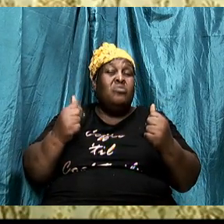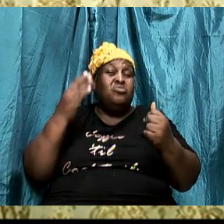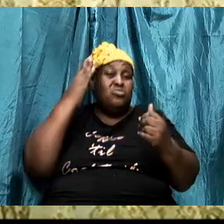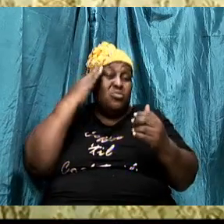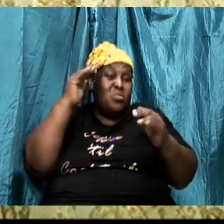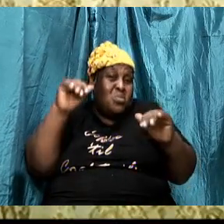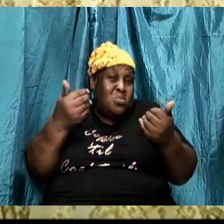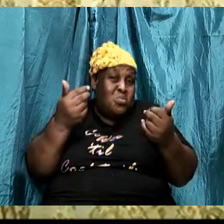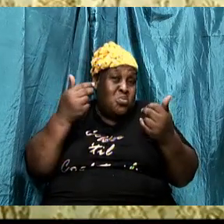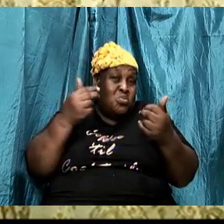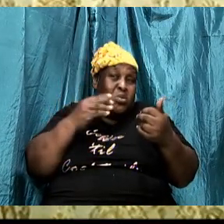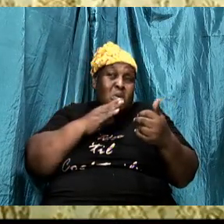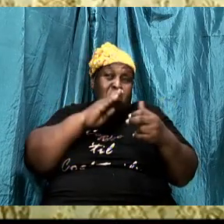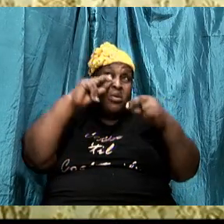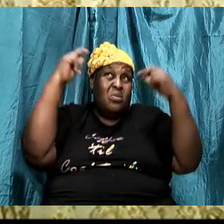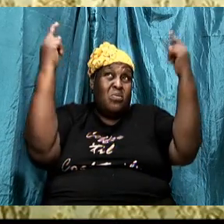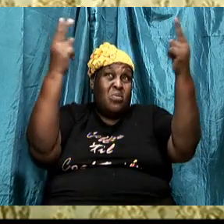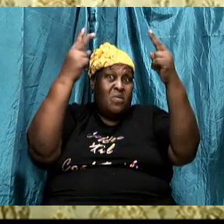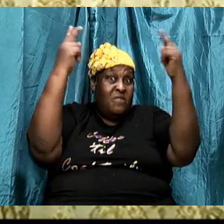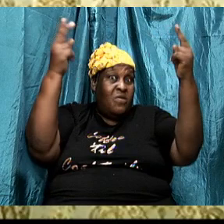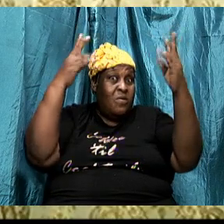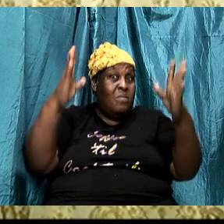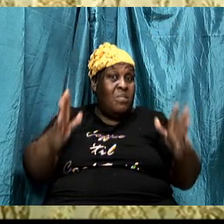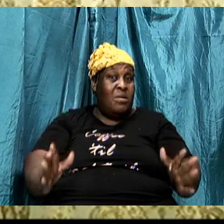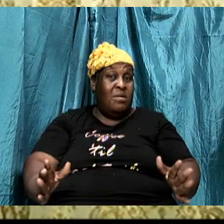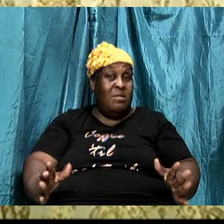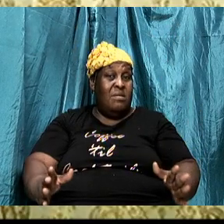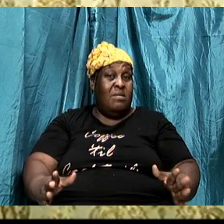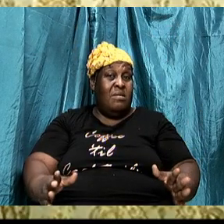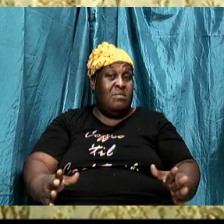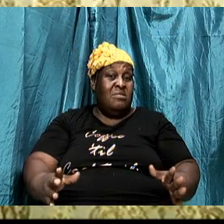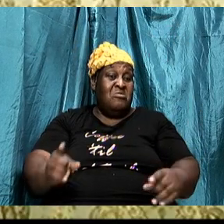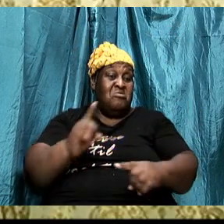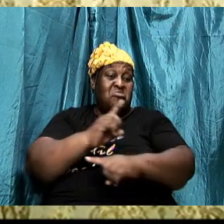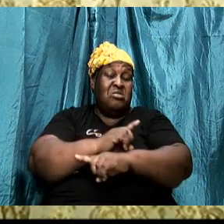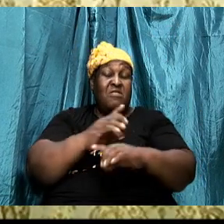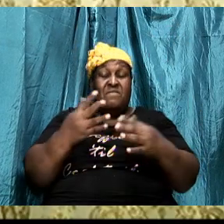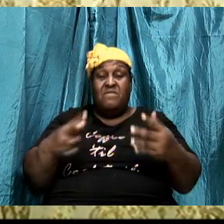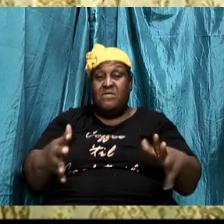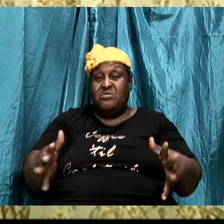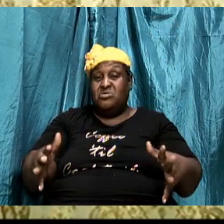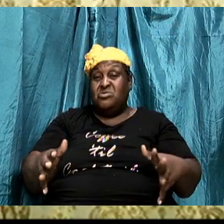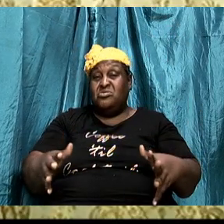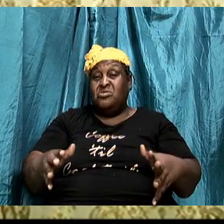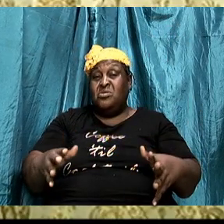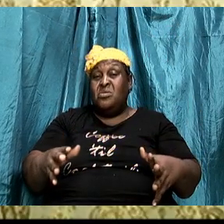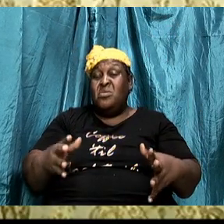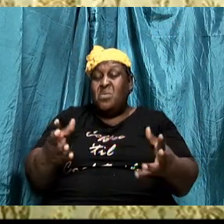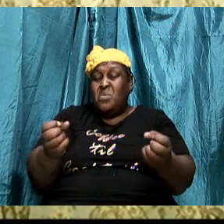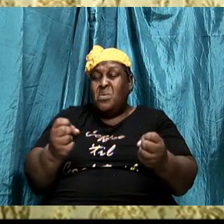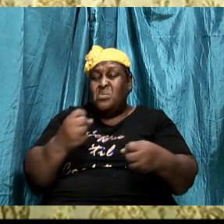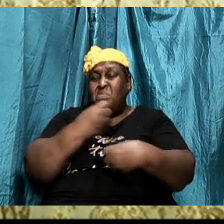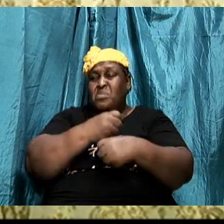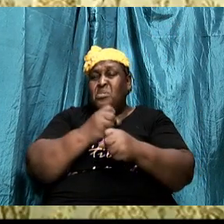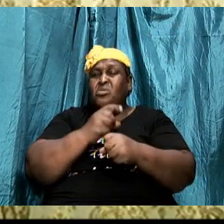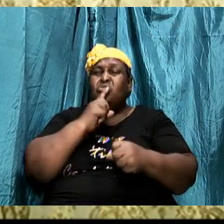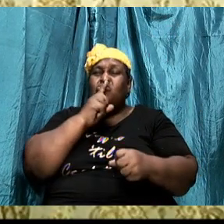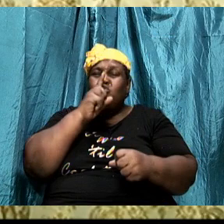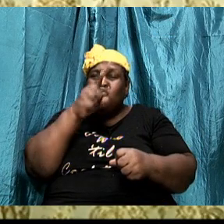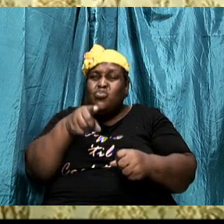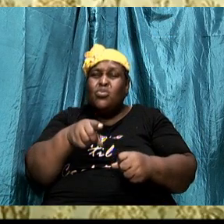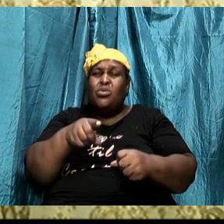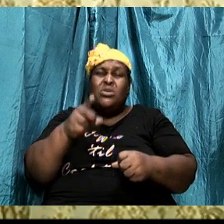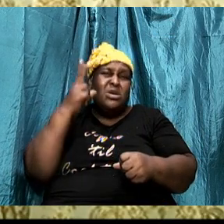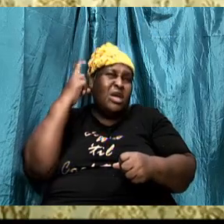at the end of the day, we want to make sure that we hear from the Lord, well done, don't good and faithful servant.